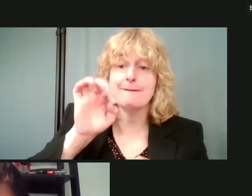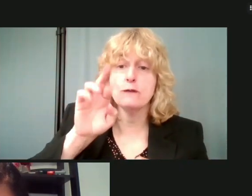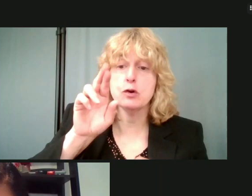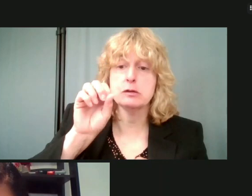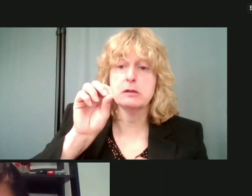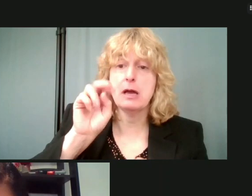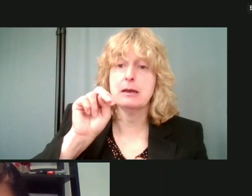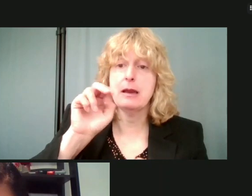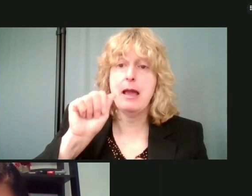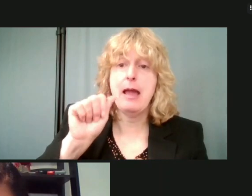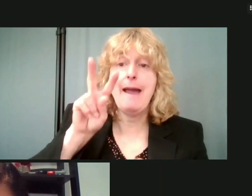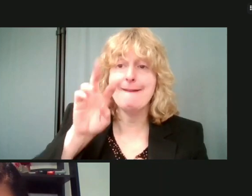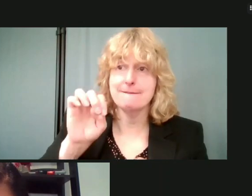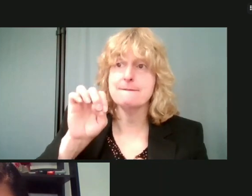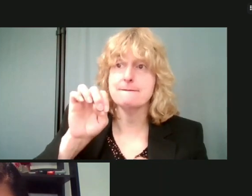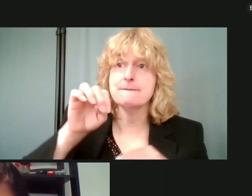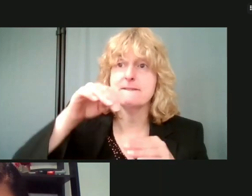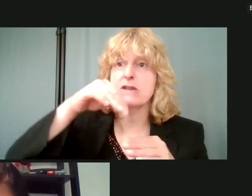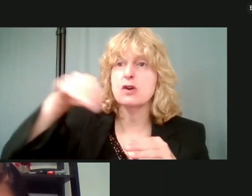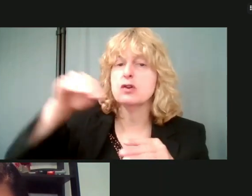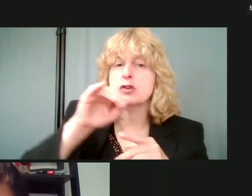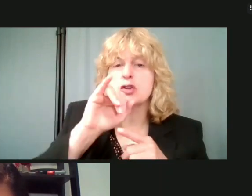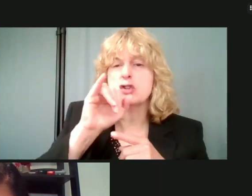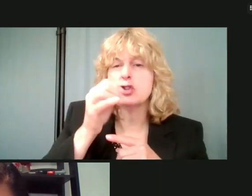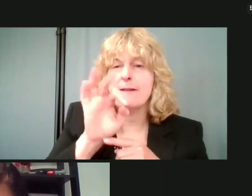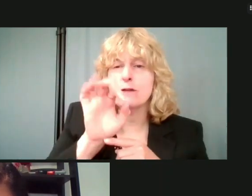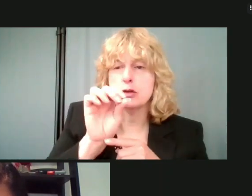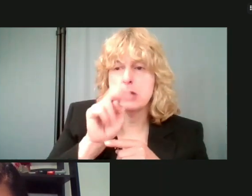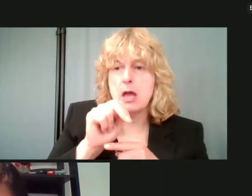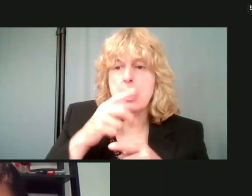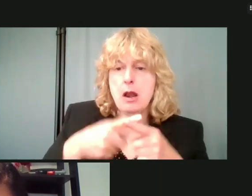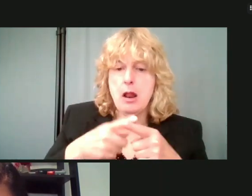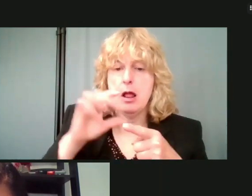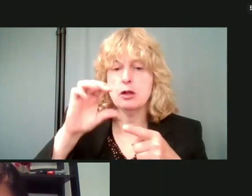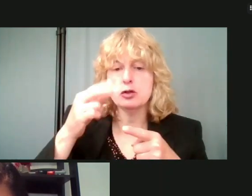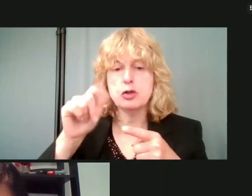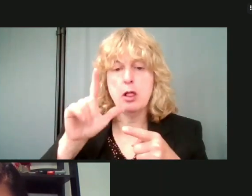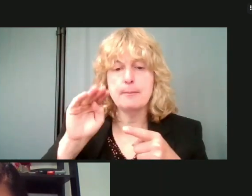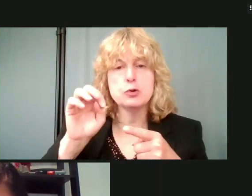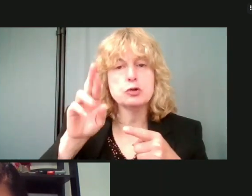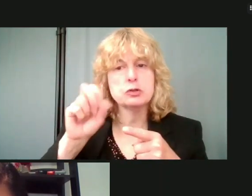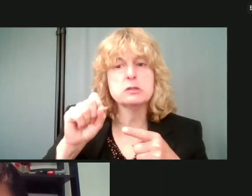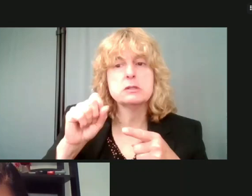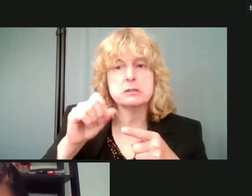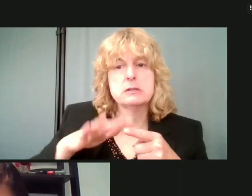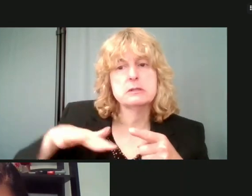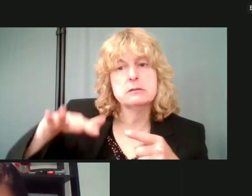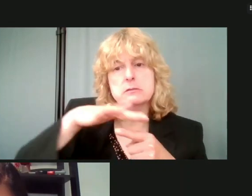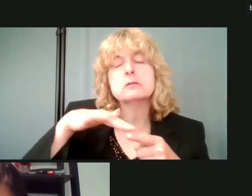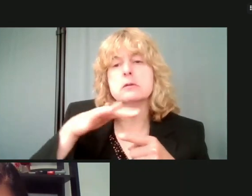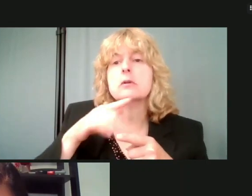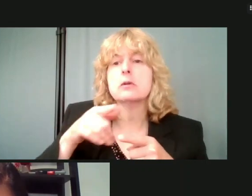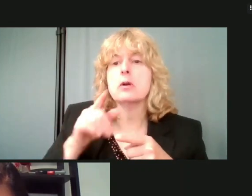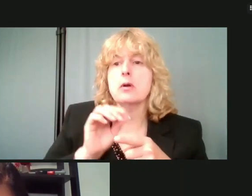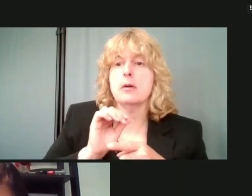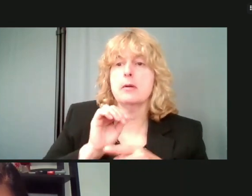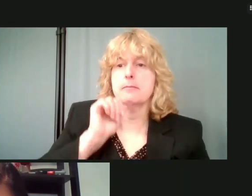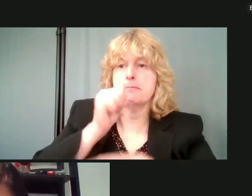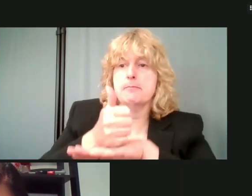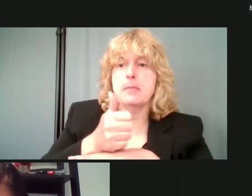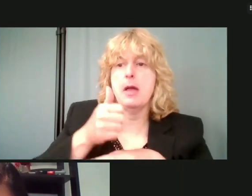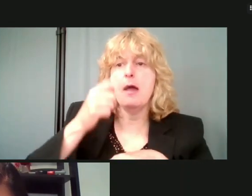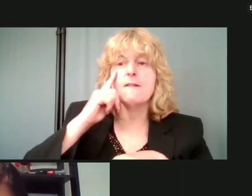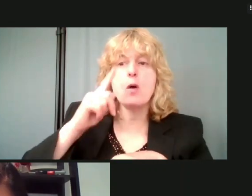Jefferson Hall Chalmers neighborhood. Uh, putting, it's actually a, uh, parking lot for, uh, a dollar general store, I think.